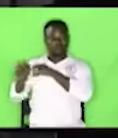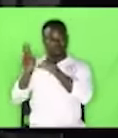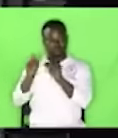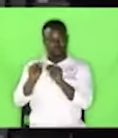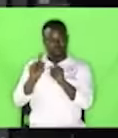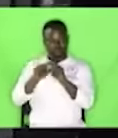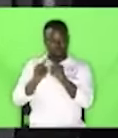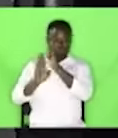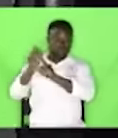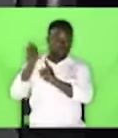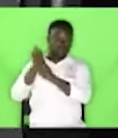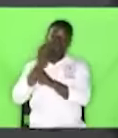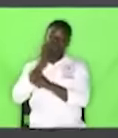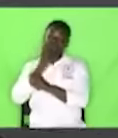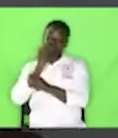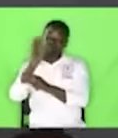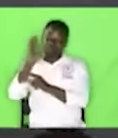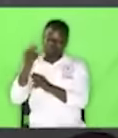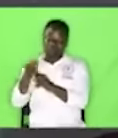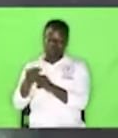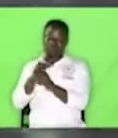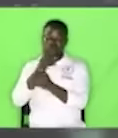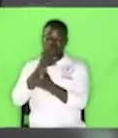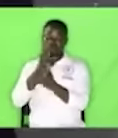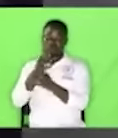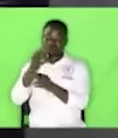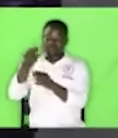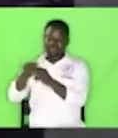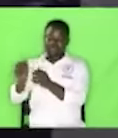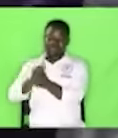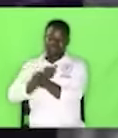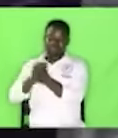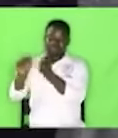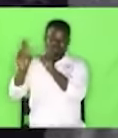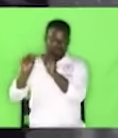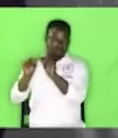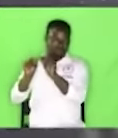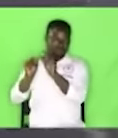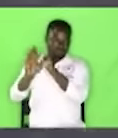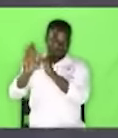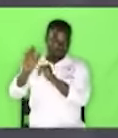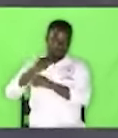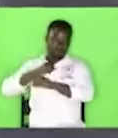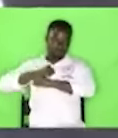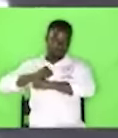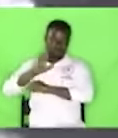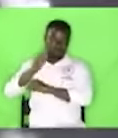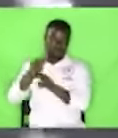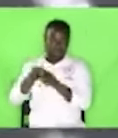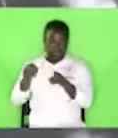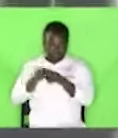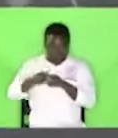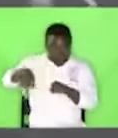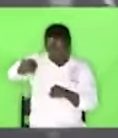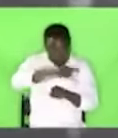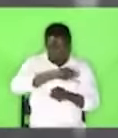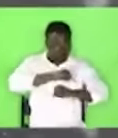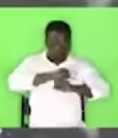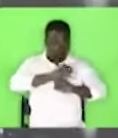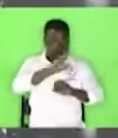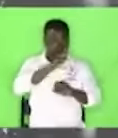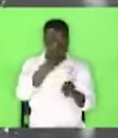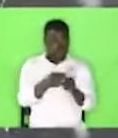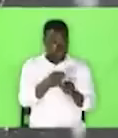guarding his name. He doesn't want his name to be destroyed. No. So guard your name. Now when your name is